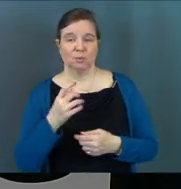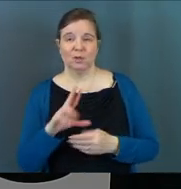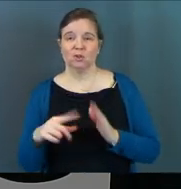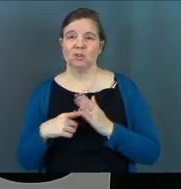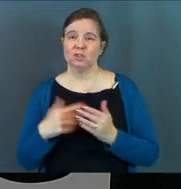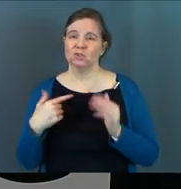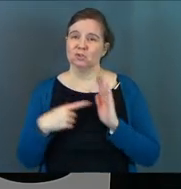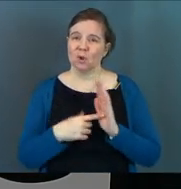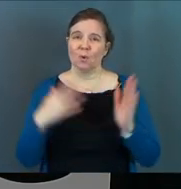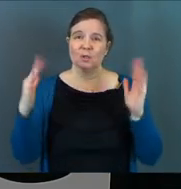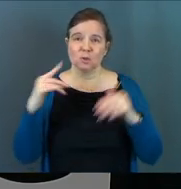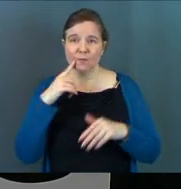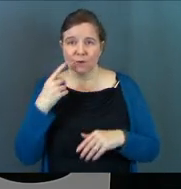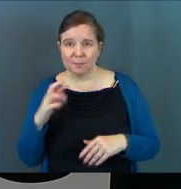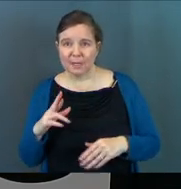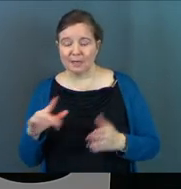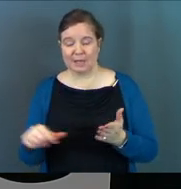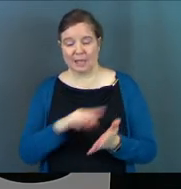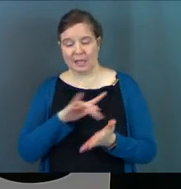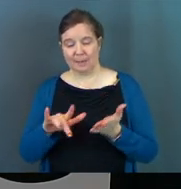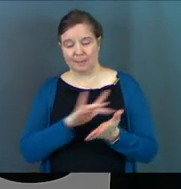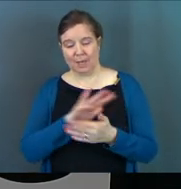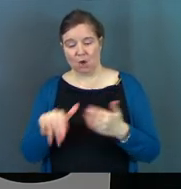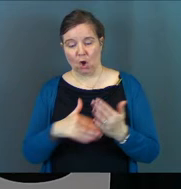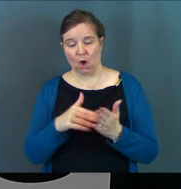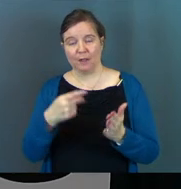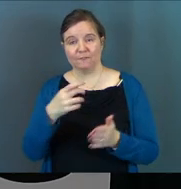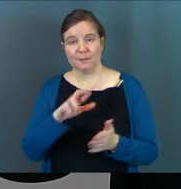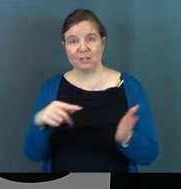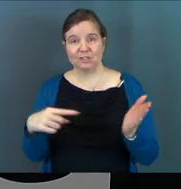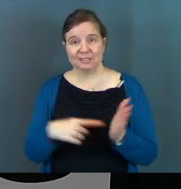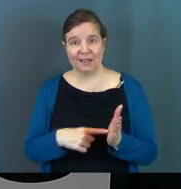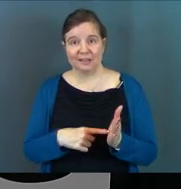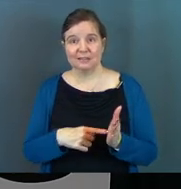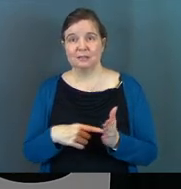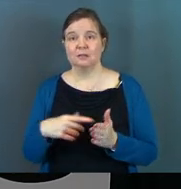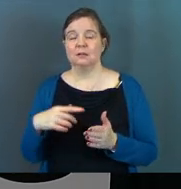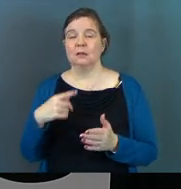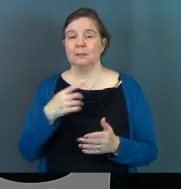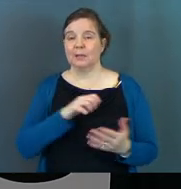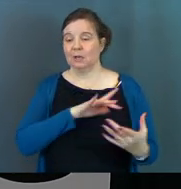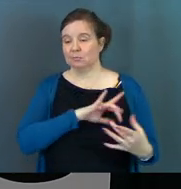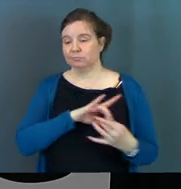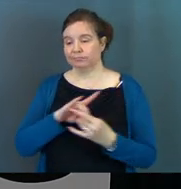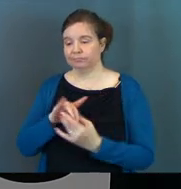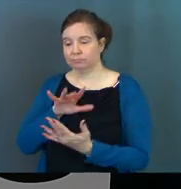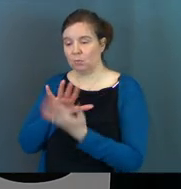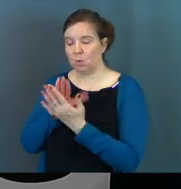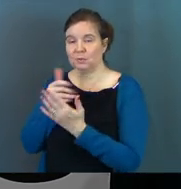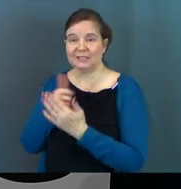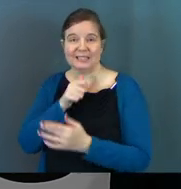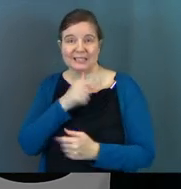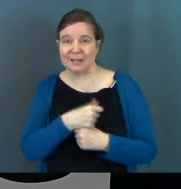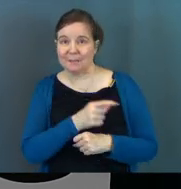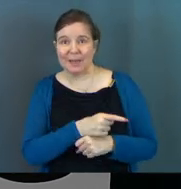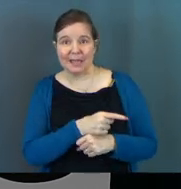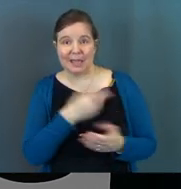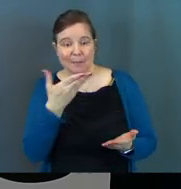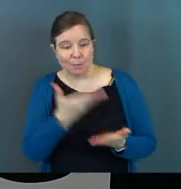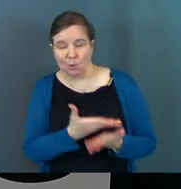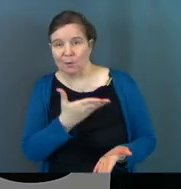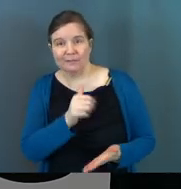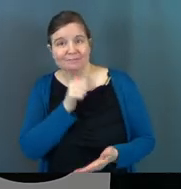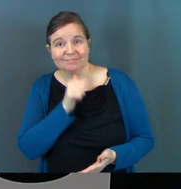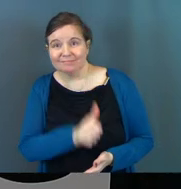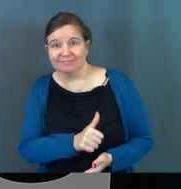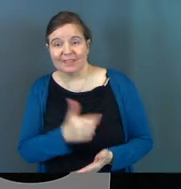He showed his hope for Peter. He paid all of Peter's debts. He brought Peter close to himself. He did not make Peter prove